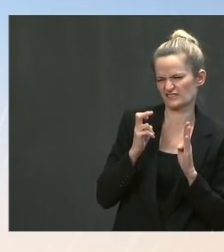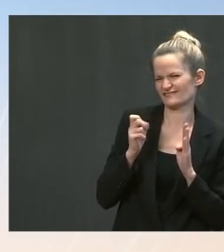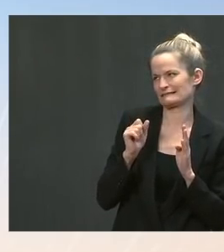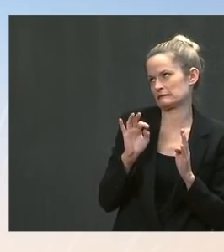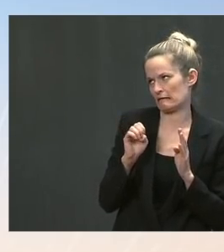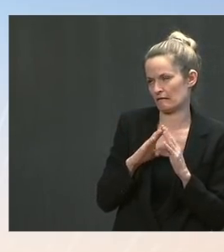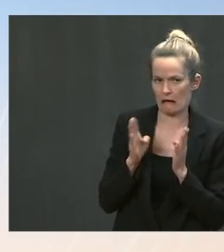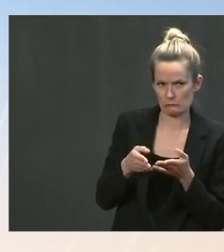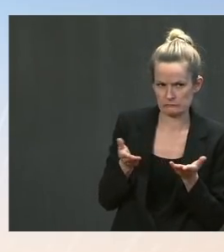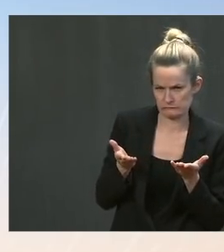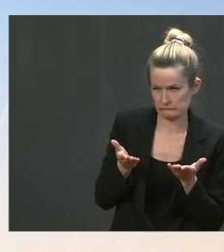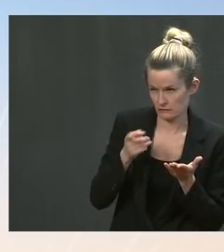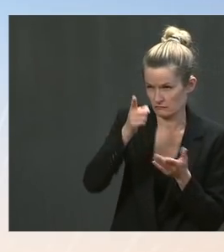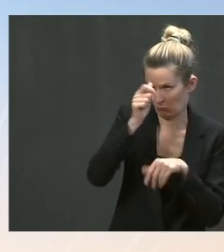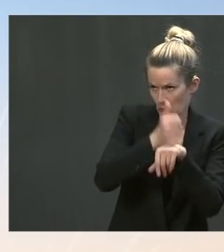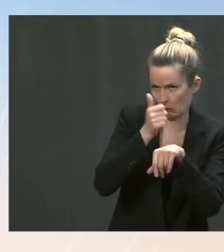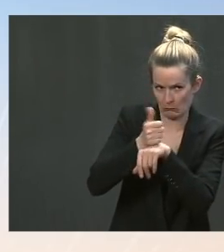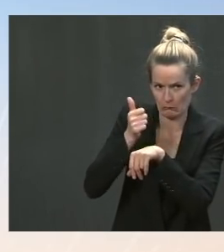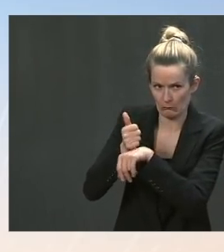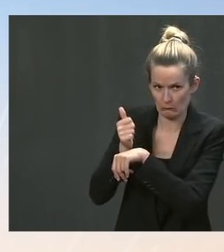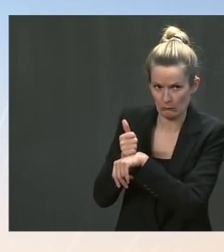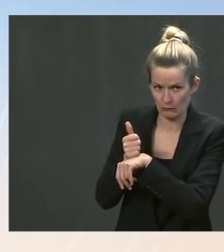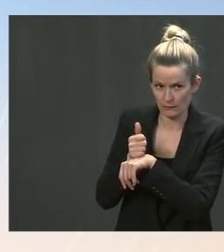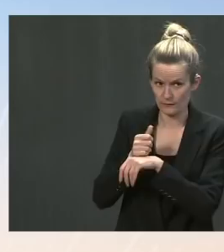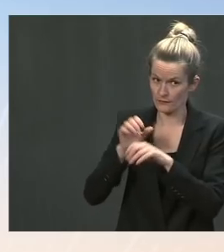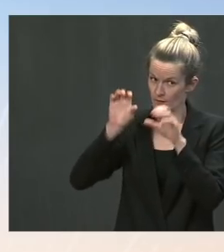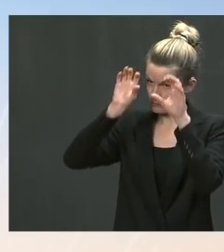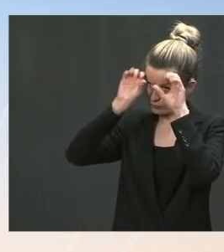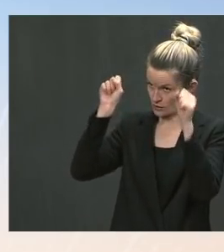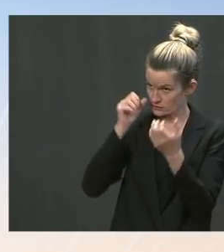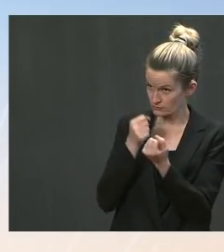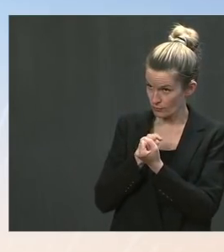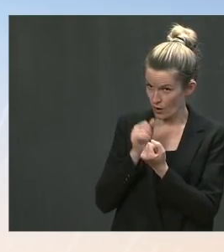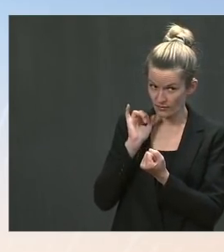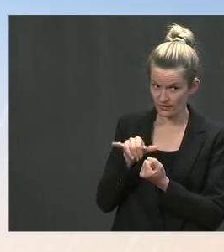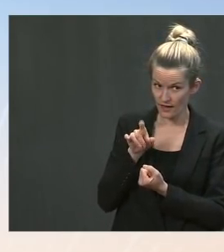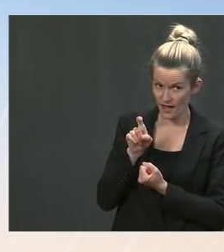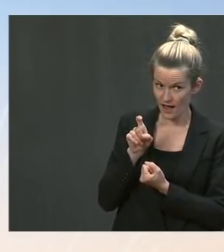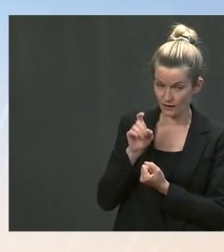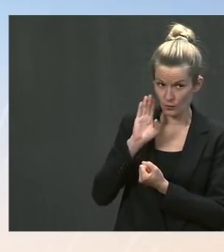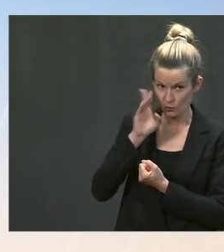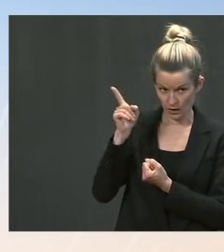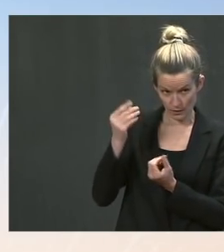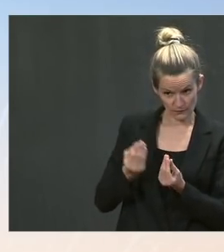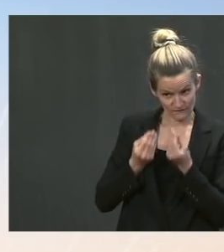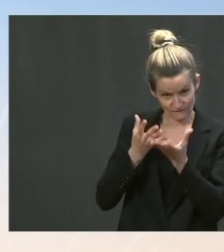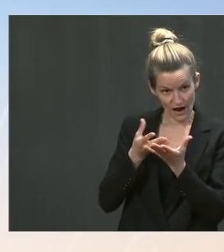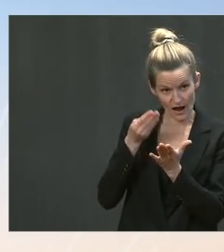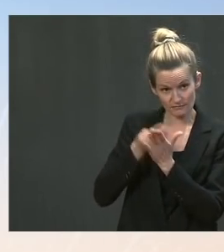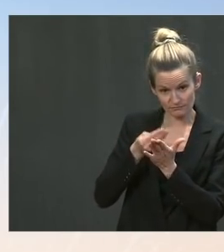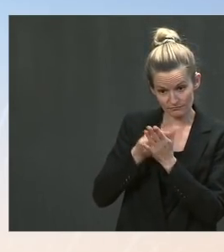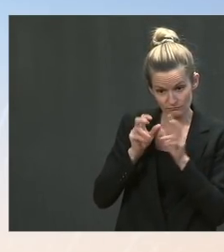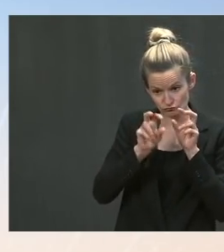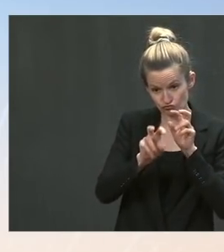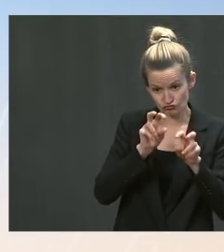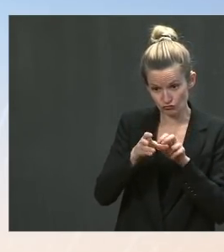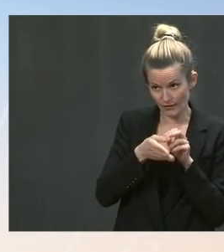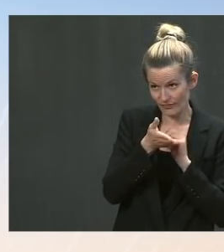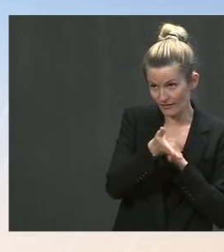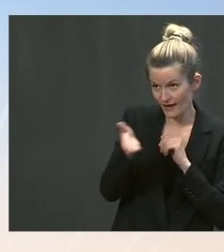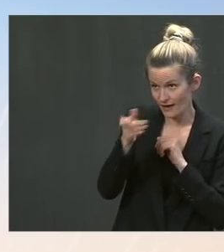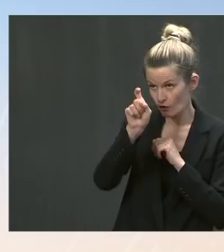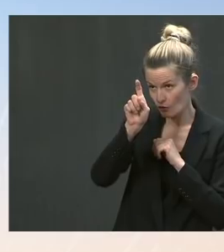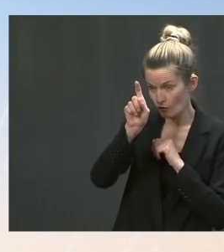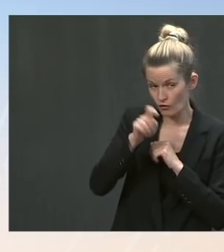regarding this situation? And is the administration going to be helping provide relief? Ms. Well, I think part of one